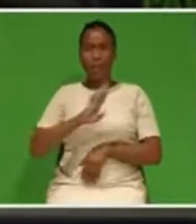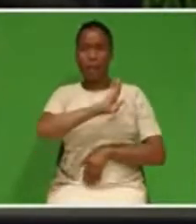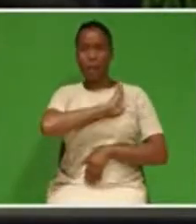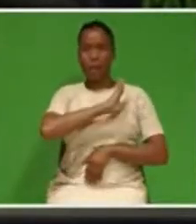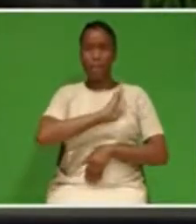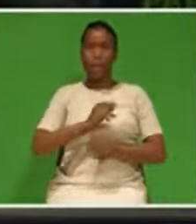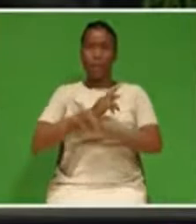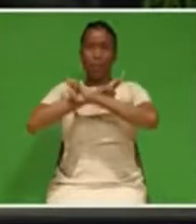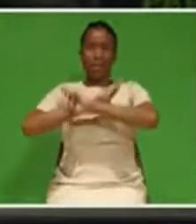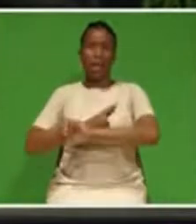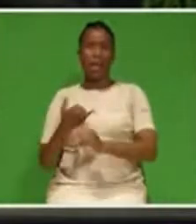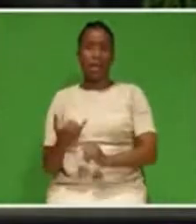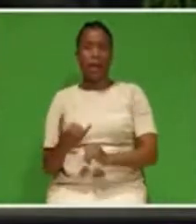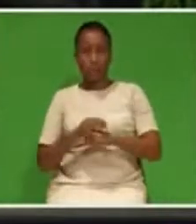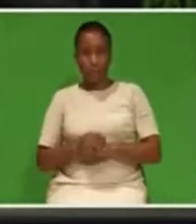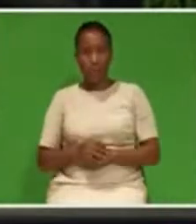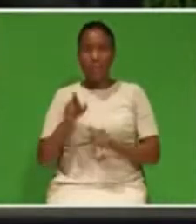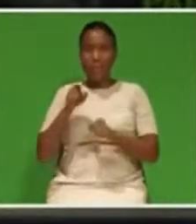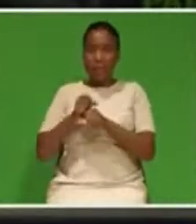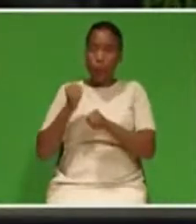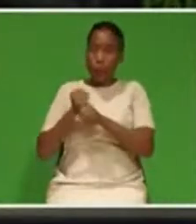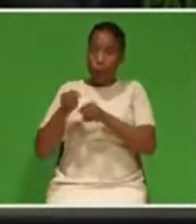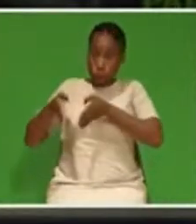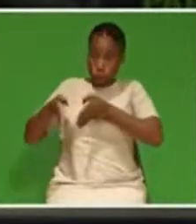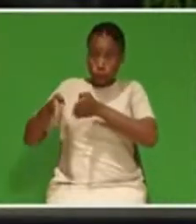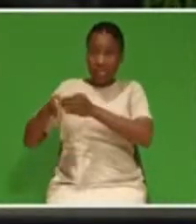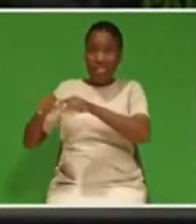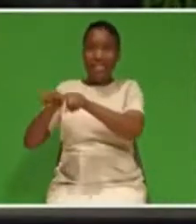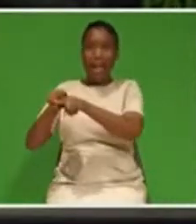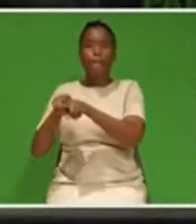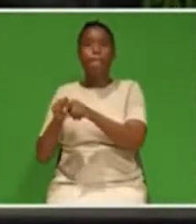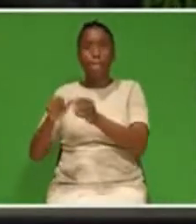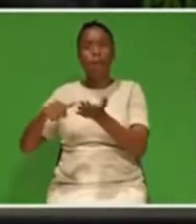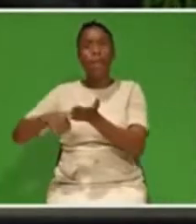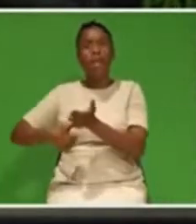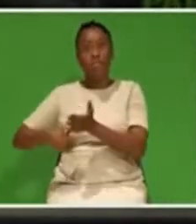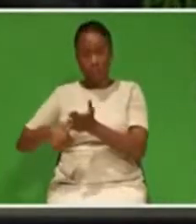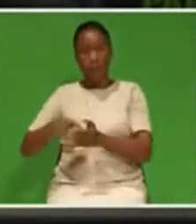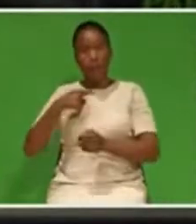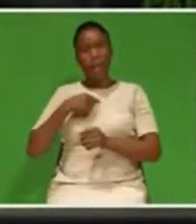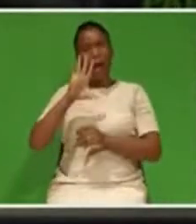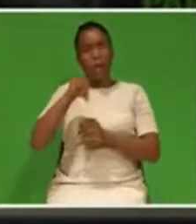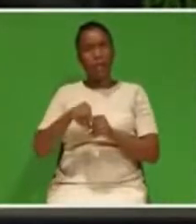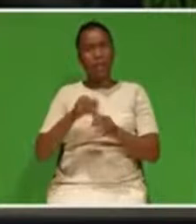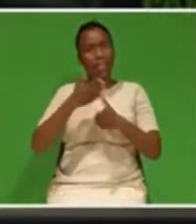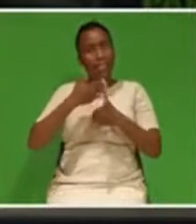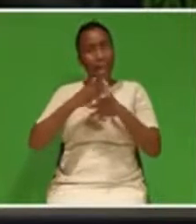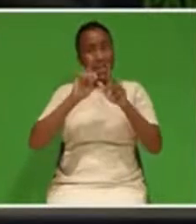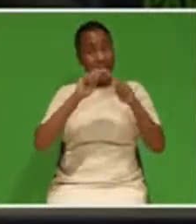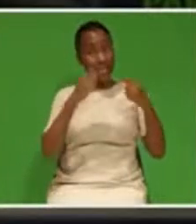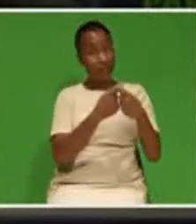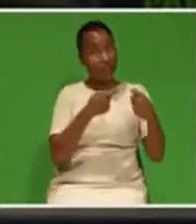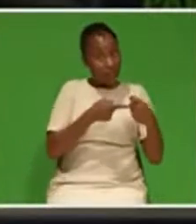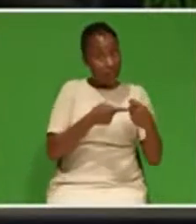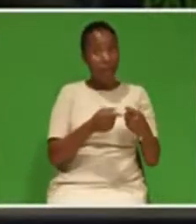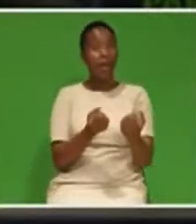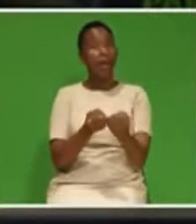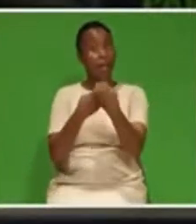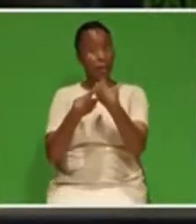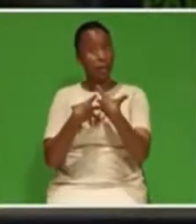stream on pensions. I have asked this task team to provide a report on this matter.